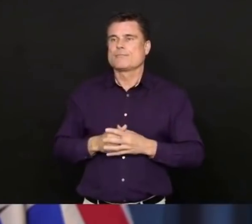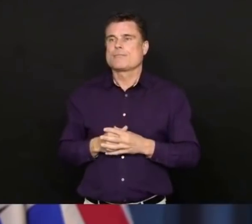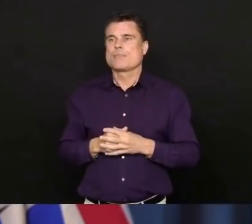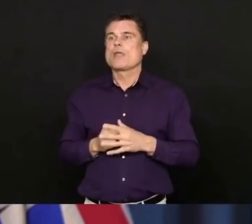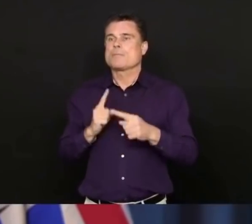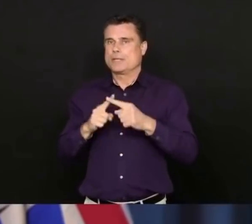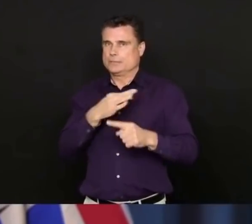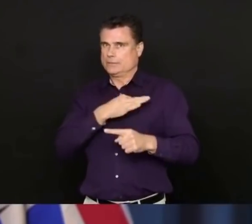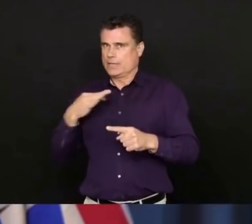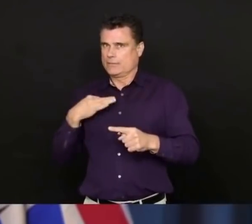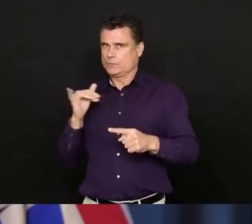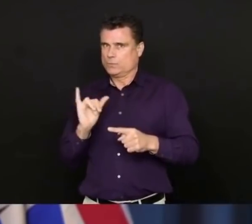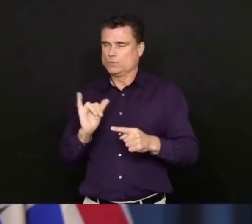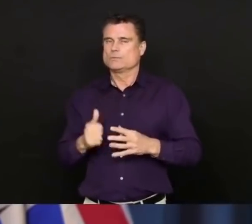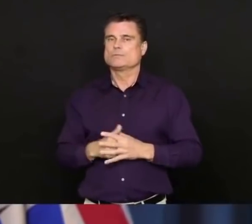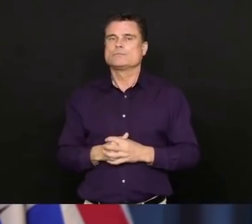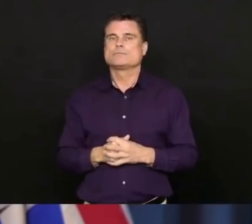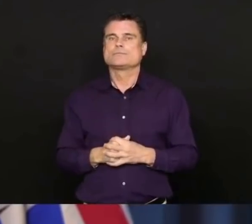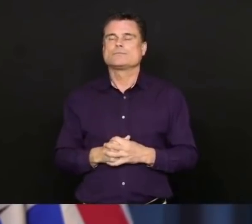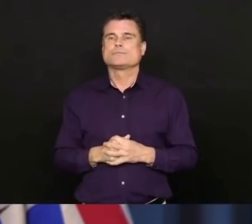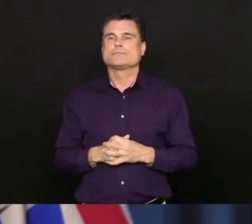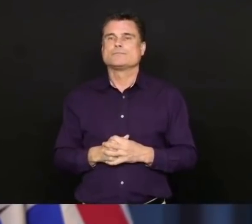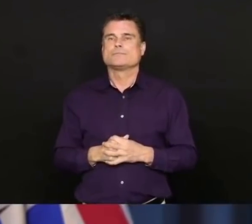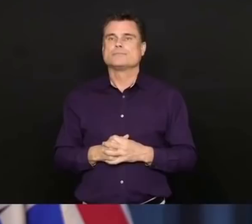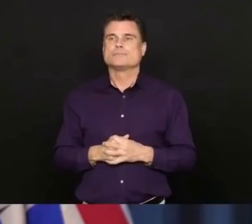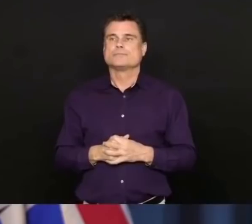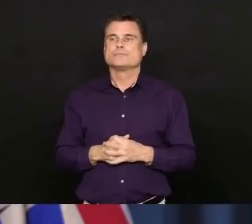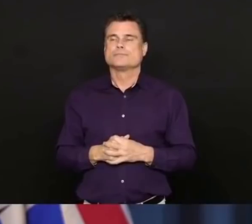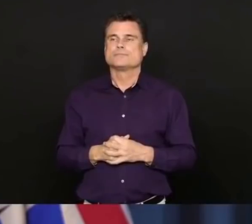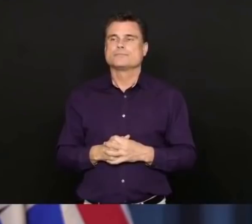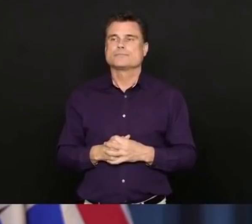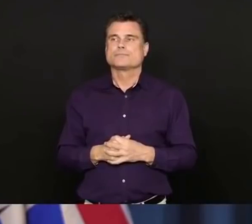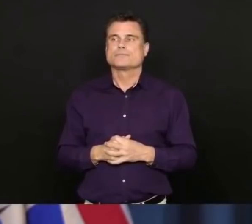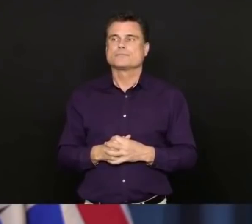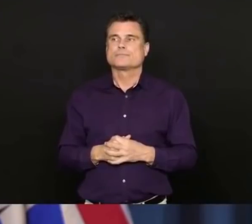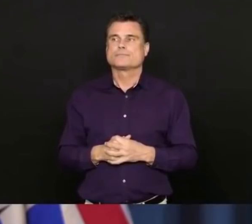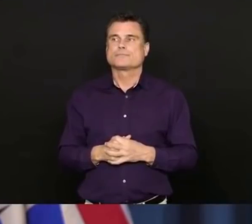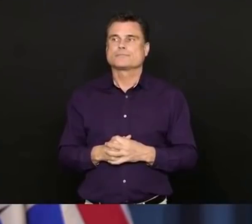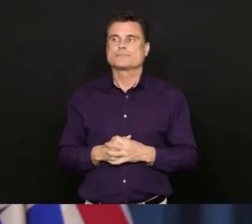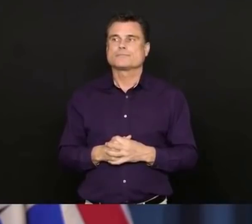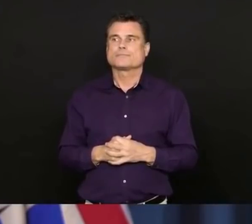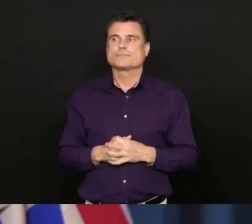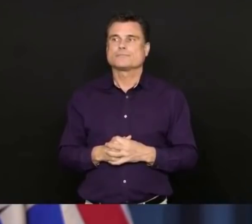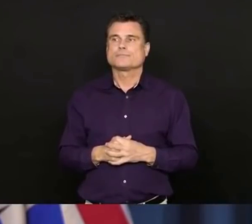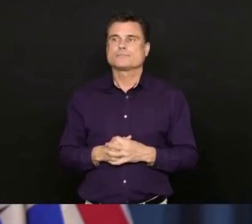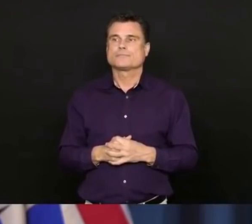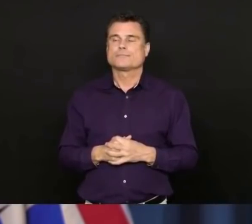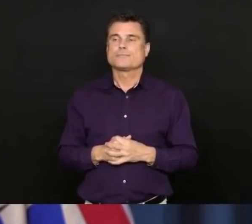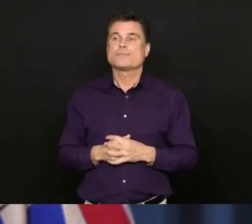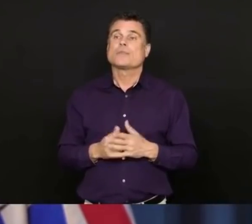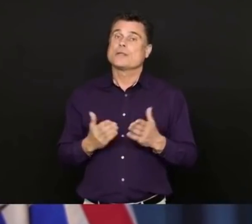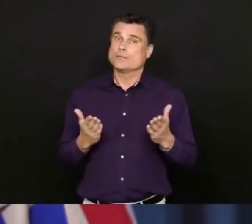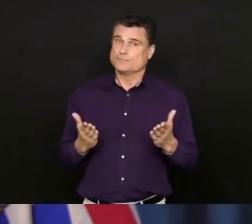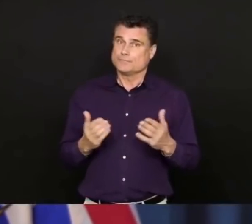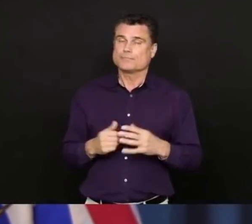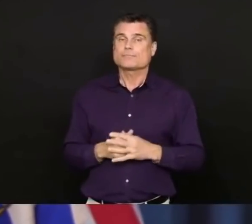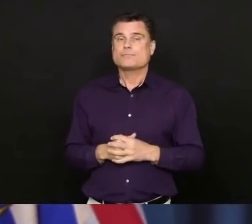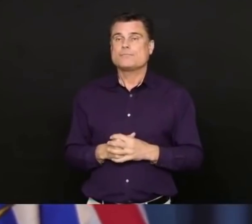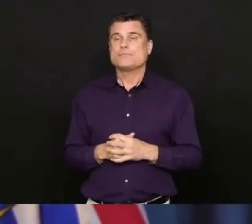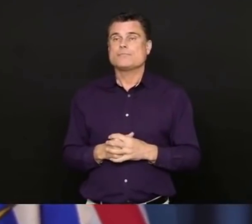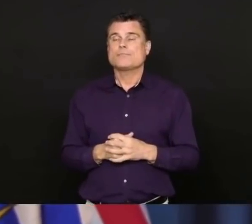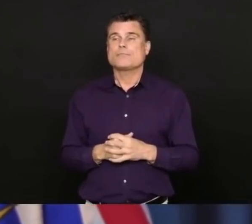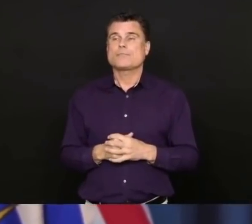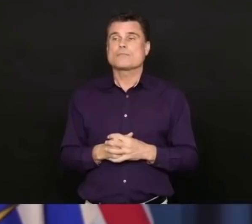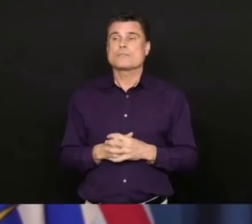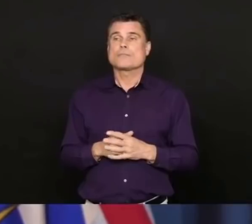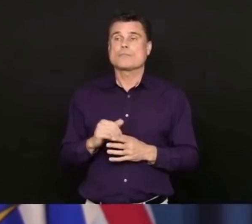the difficulty that we in outbreaks in long-term care. I think,